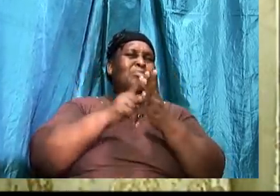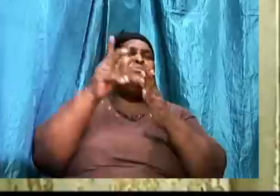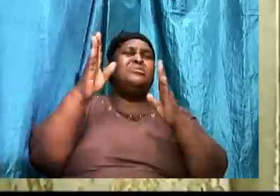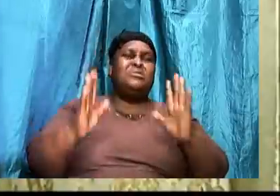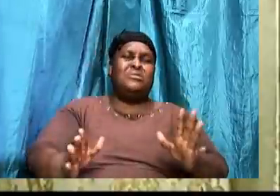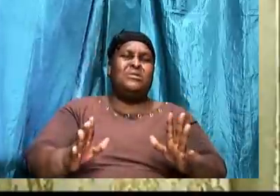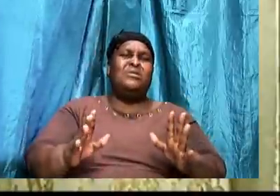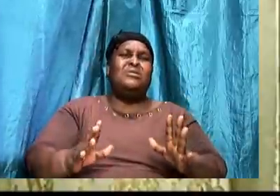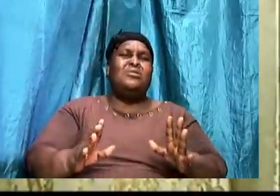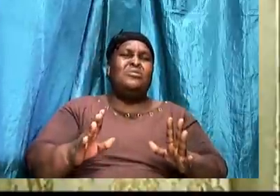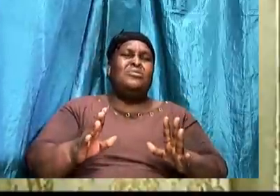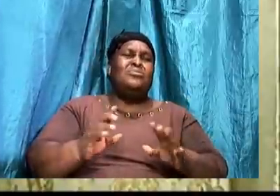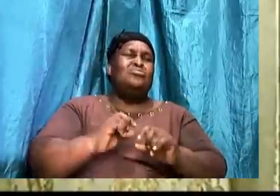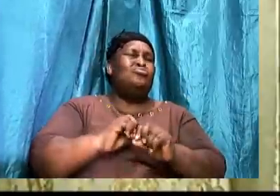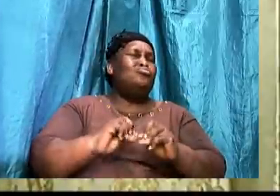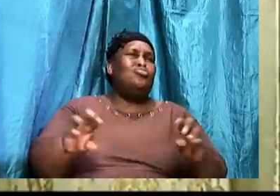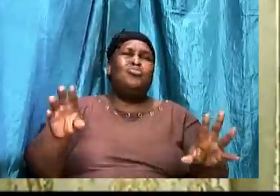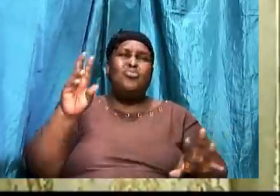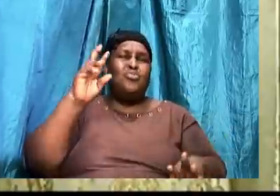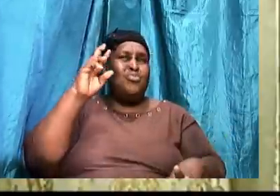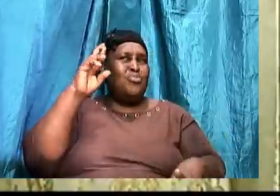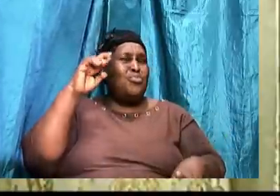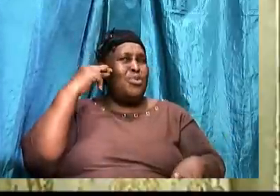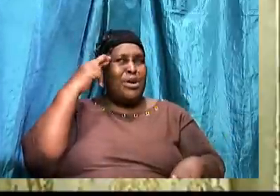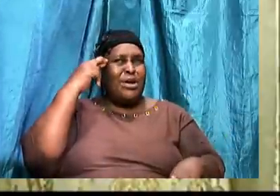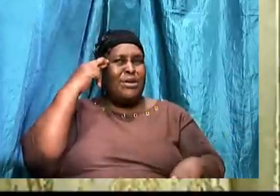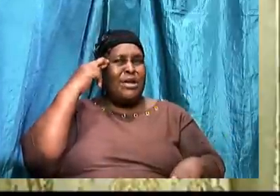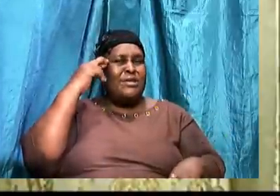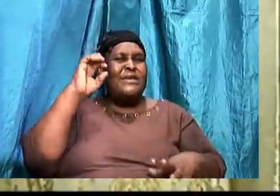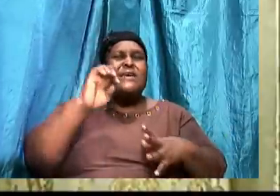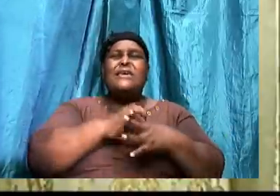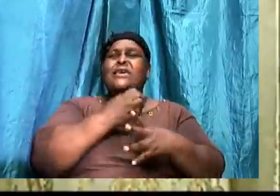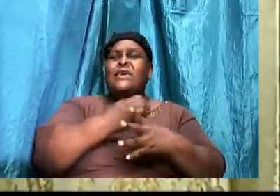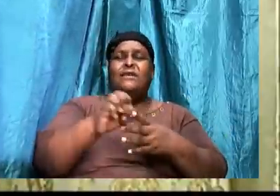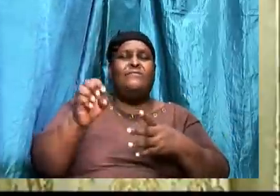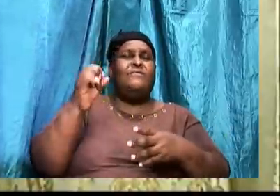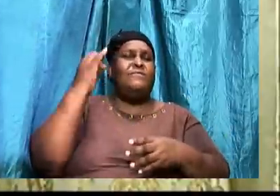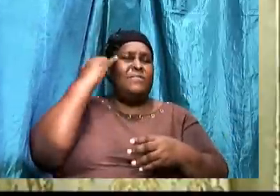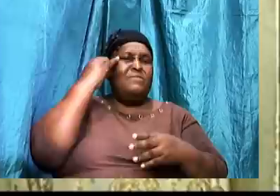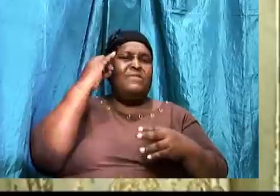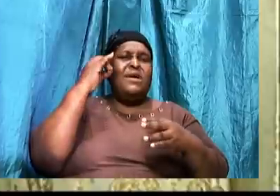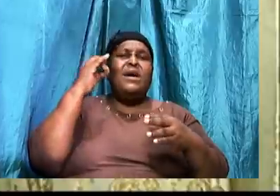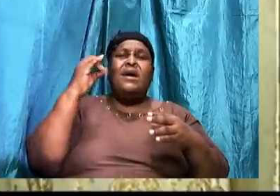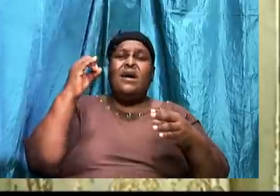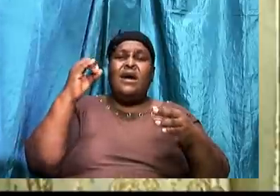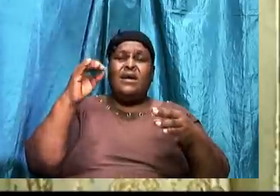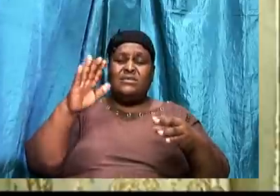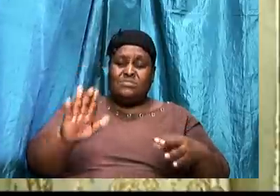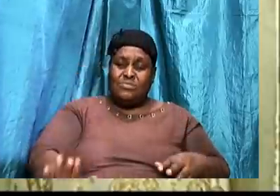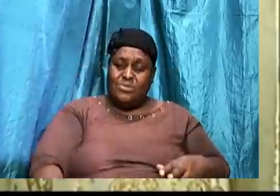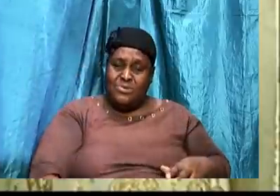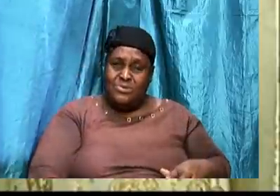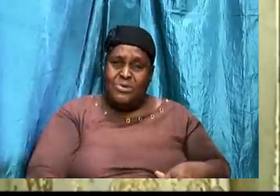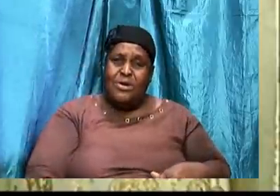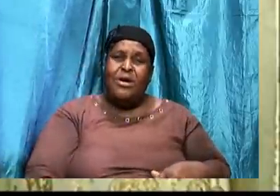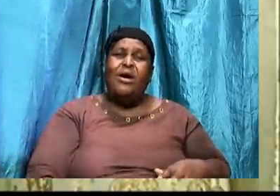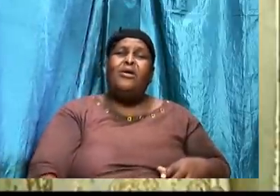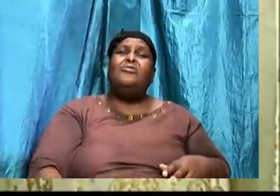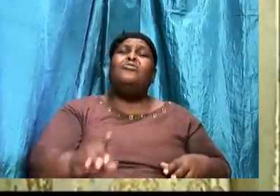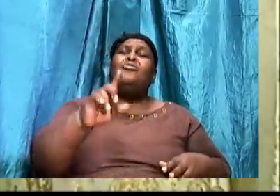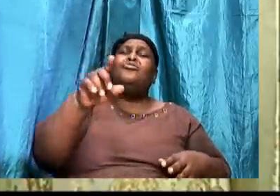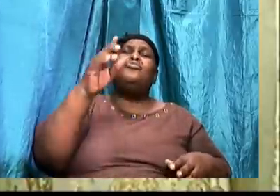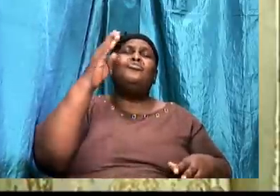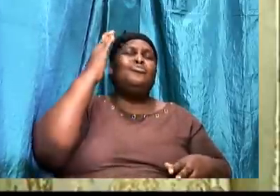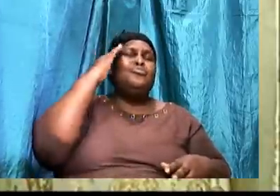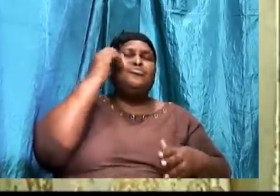small child. That it is God. That is using a vessel. You know. That something. That Is wrong. The reason.